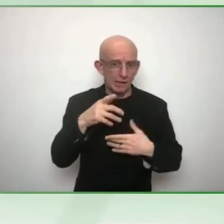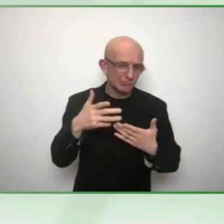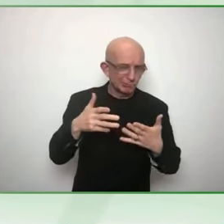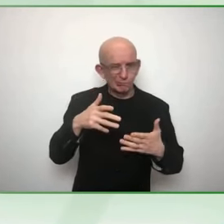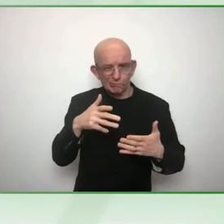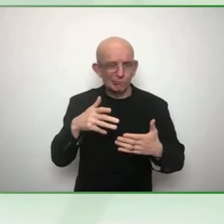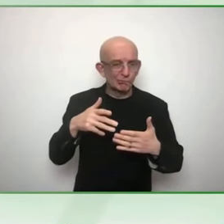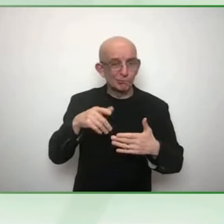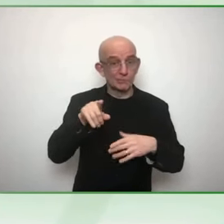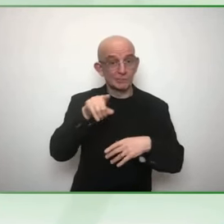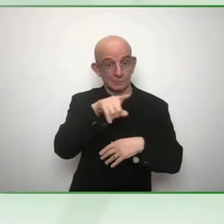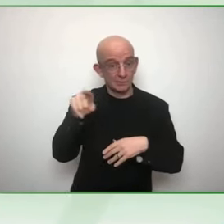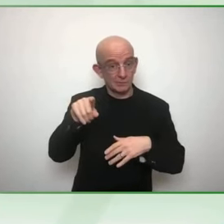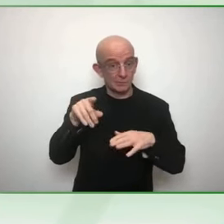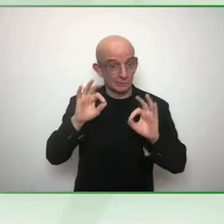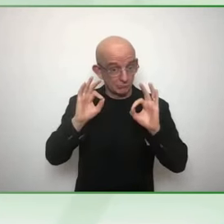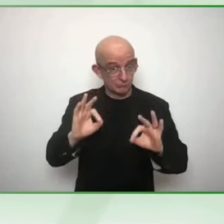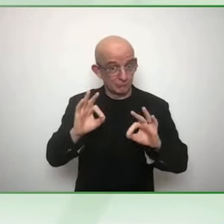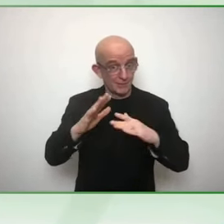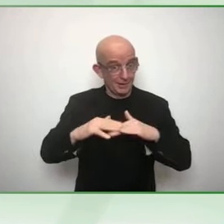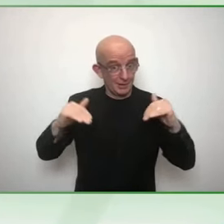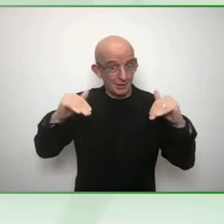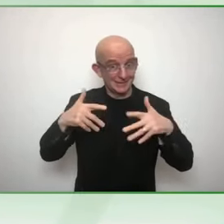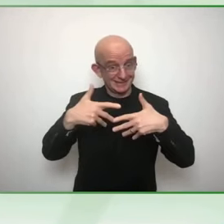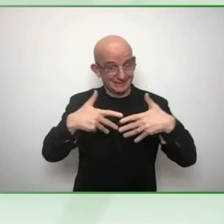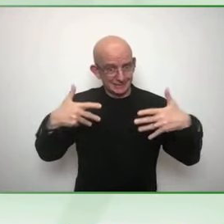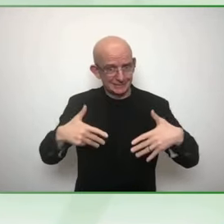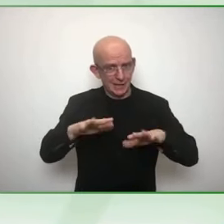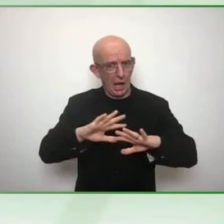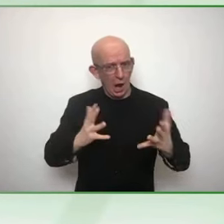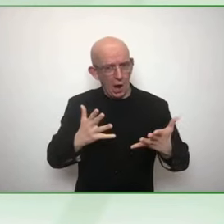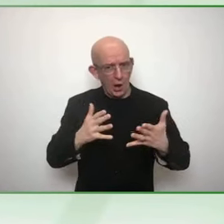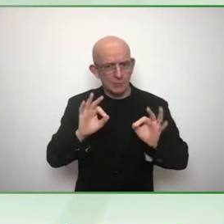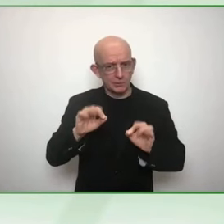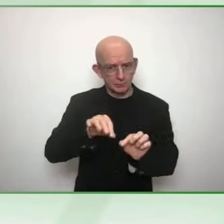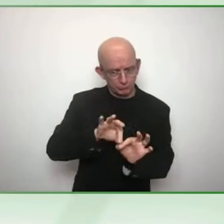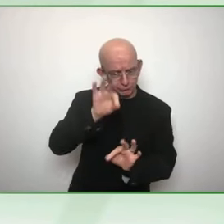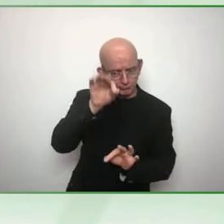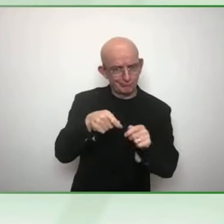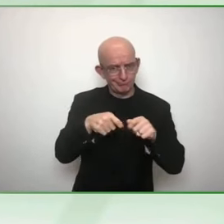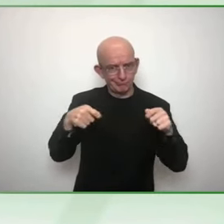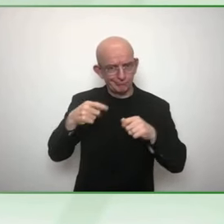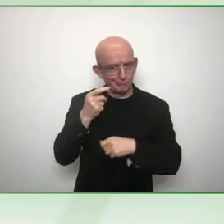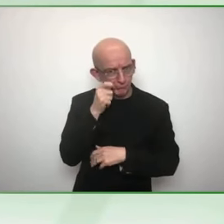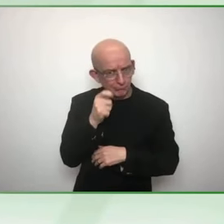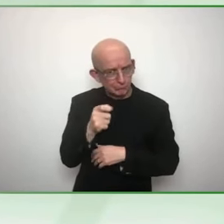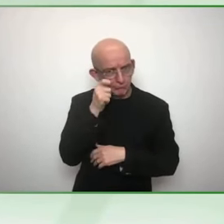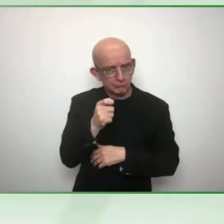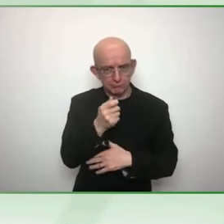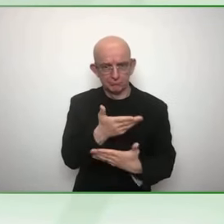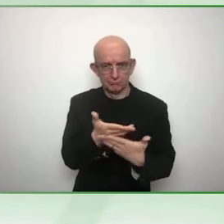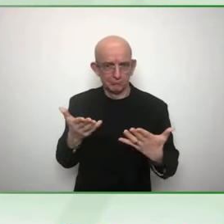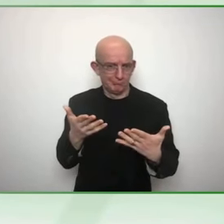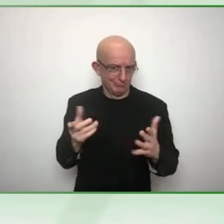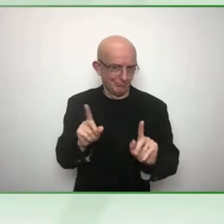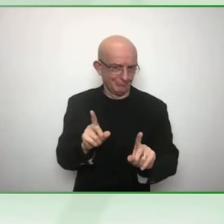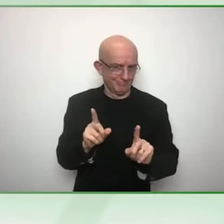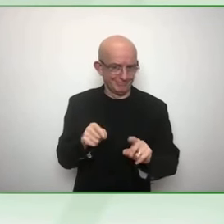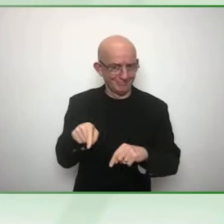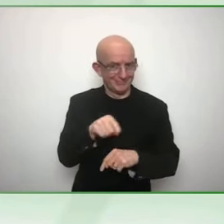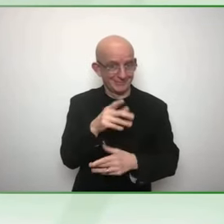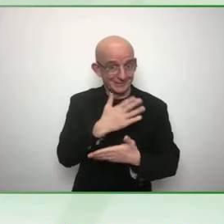a way so that the focal point of SDGs can submit the data